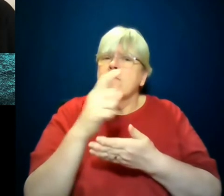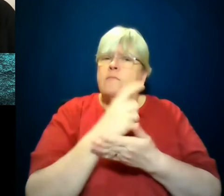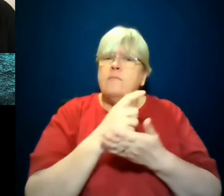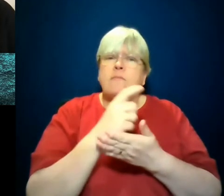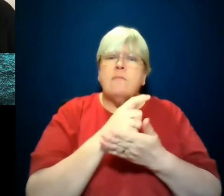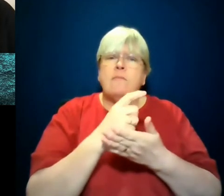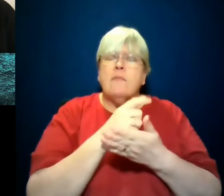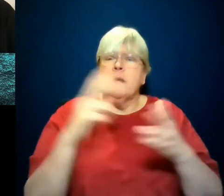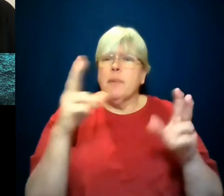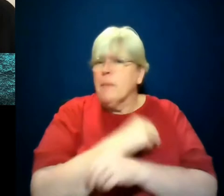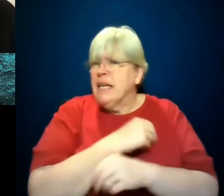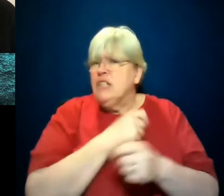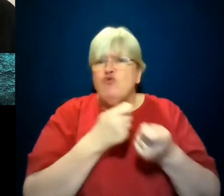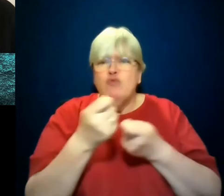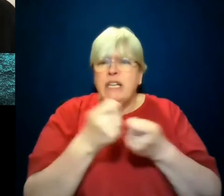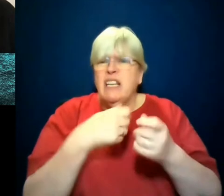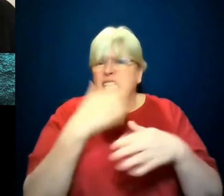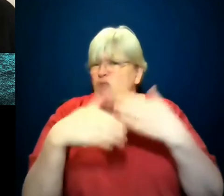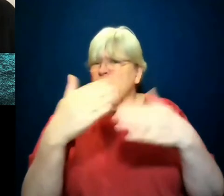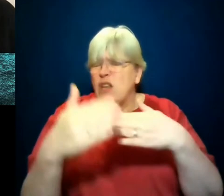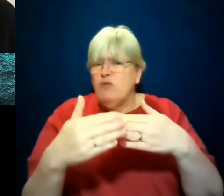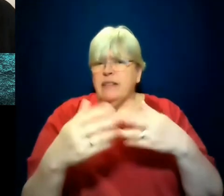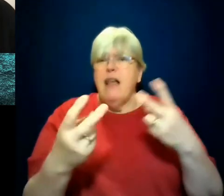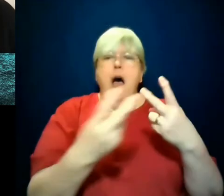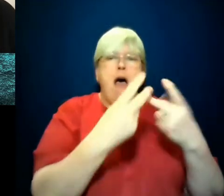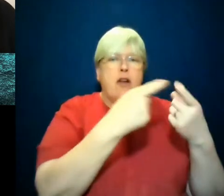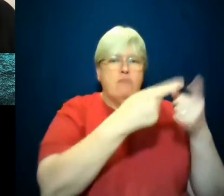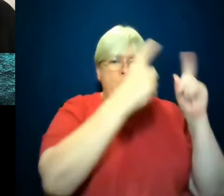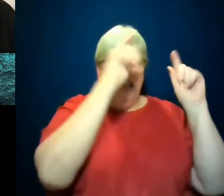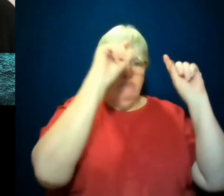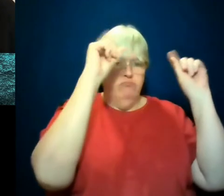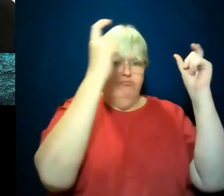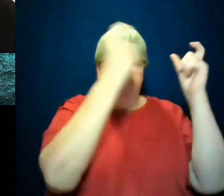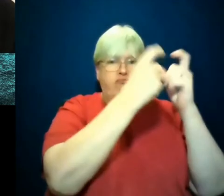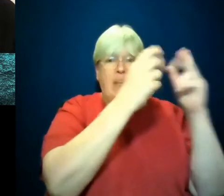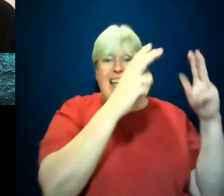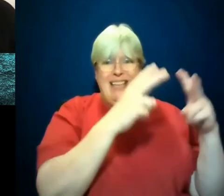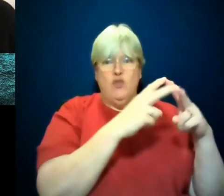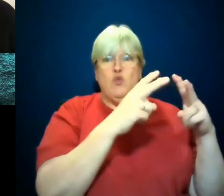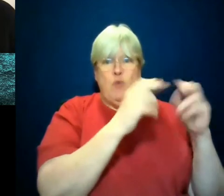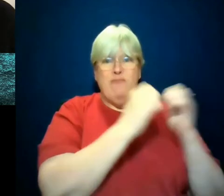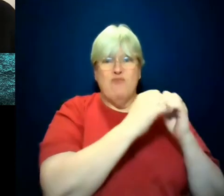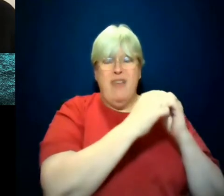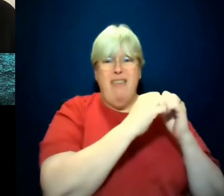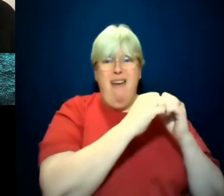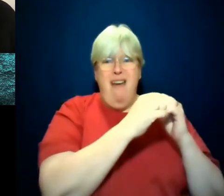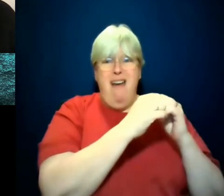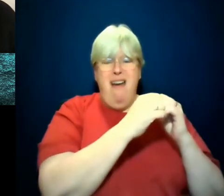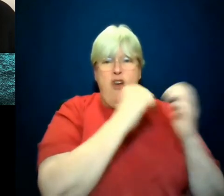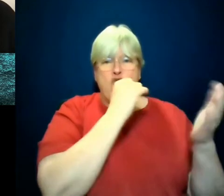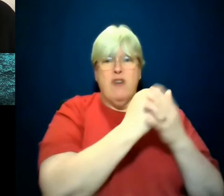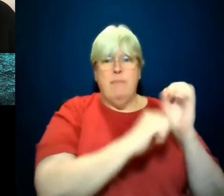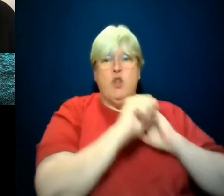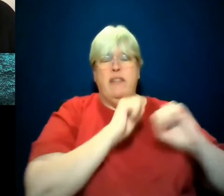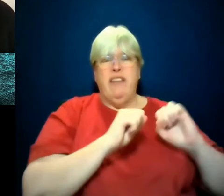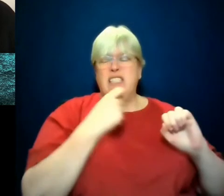mistreatment and, and that sort of thing. And then his other, this guy's identical twin brother was a criminal defense attorney. said, no, the law